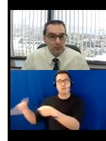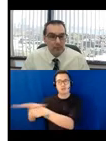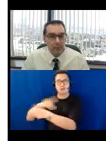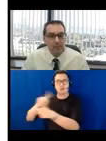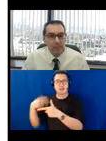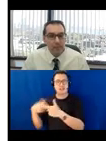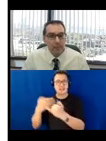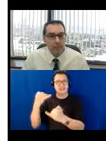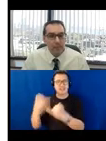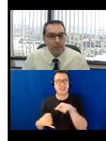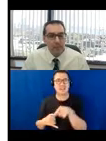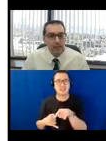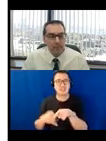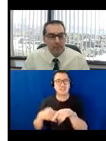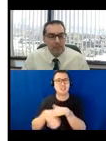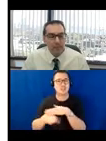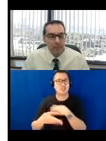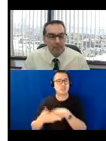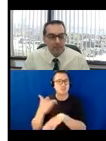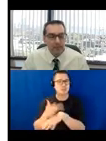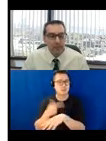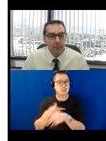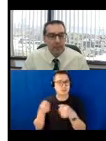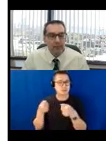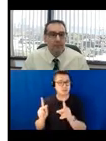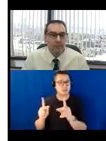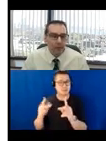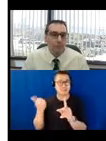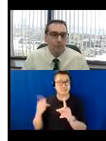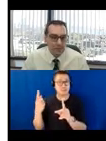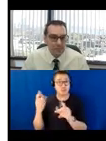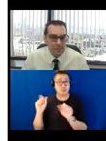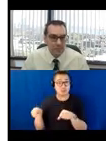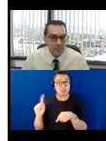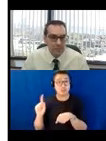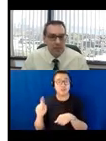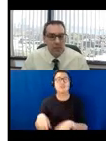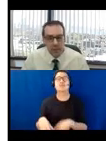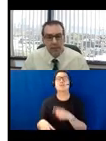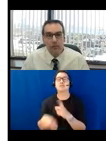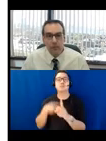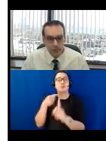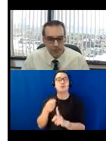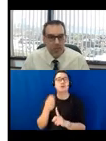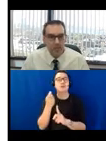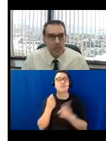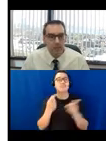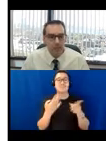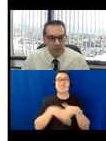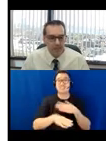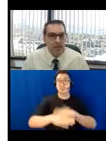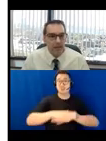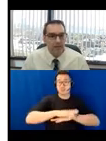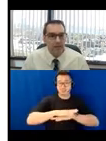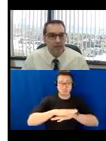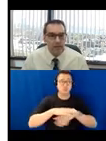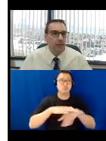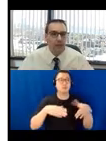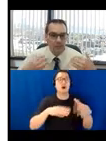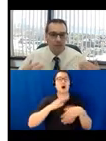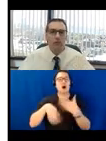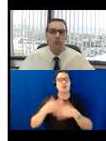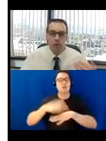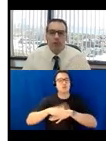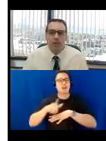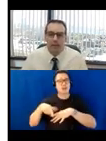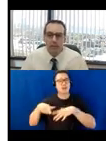who would need that function, or need that amenity. And if none are present, then you could seat them for the next diner. And then,